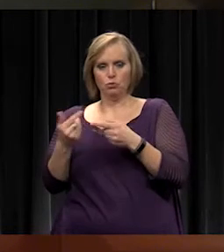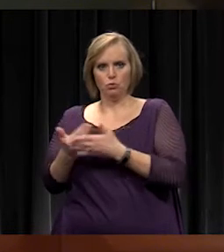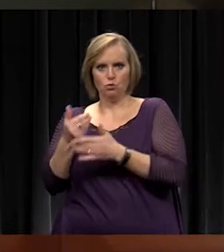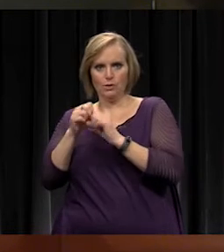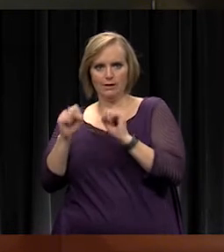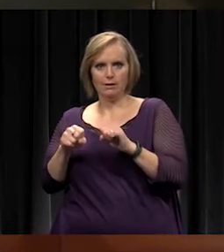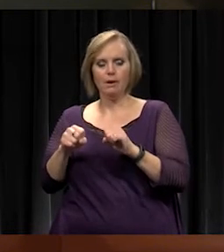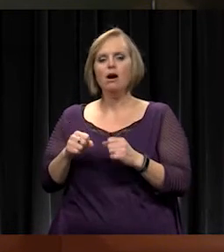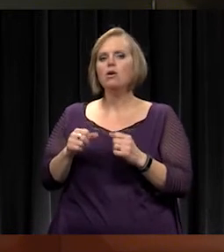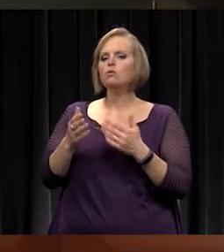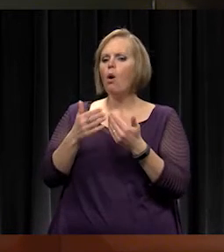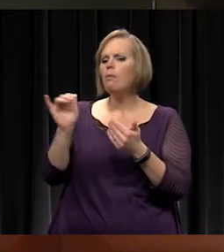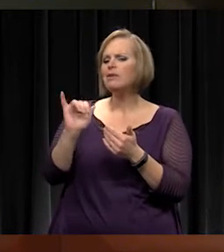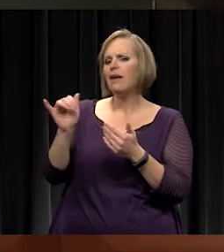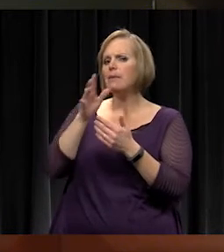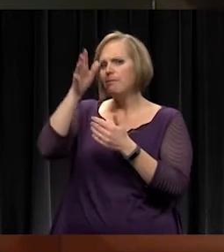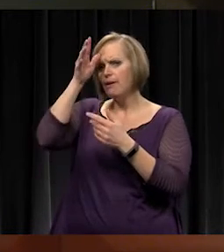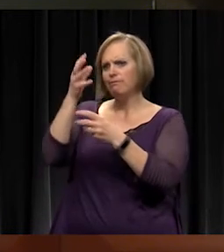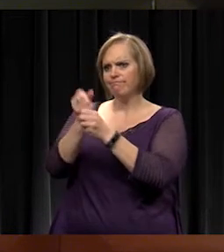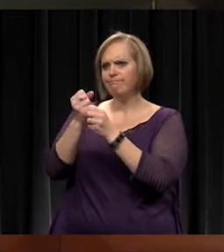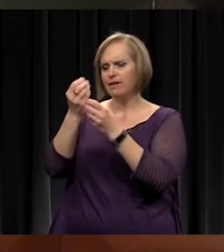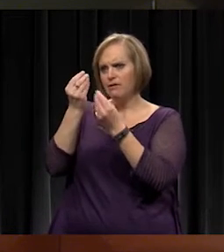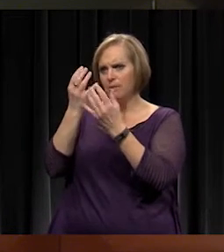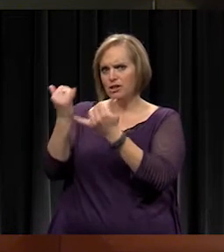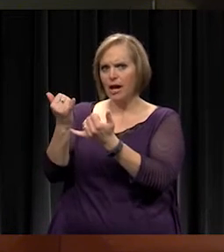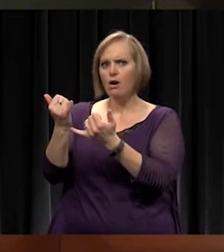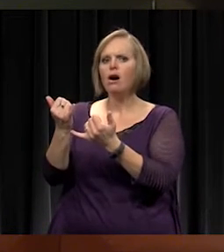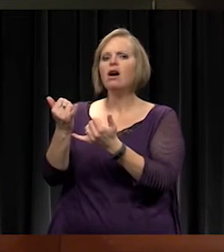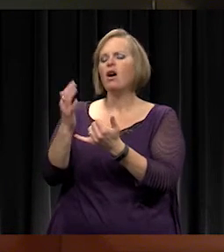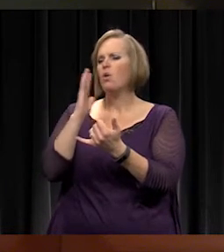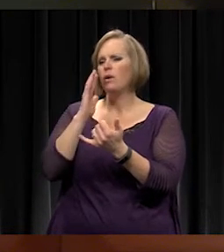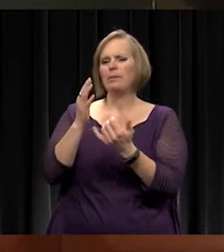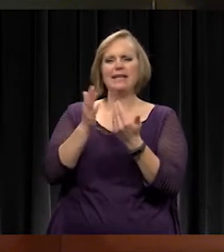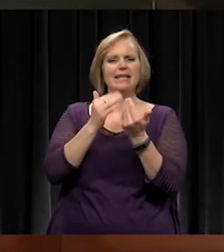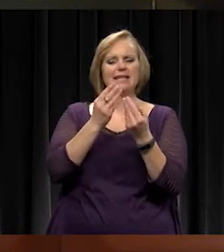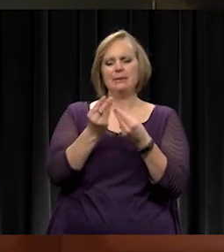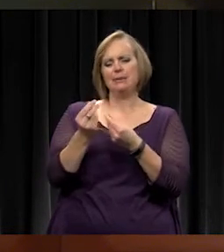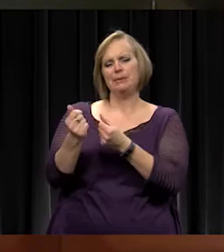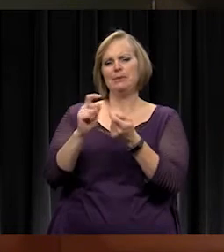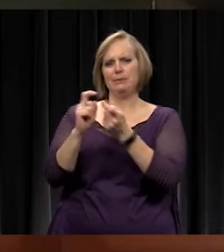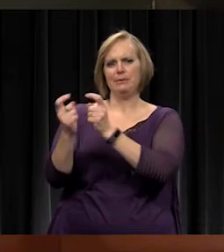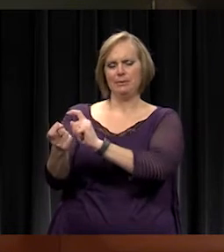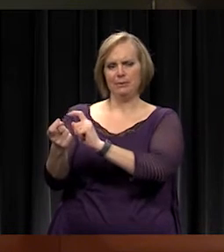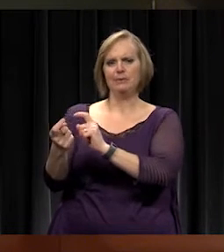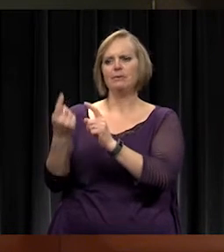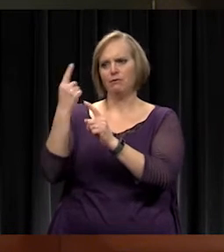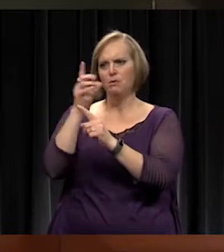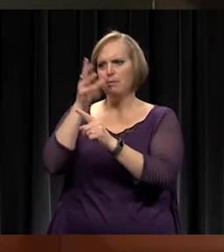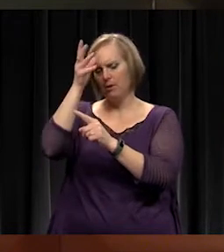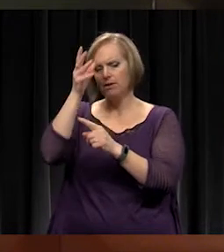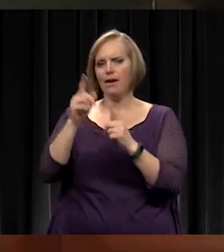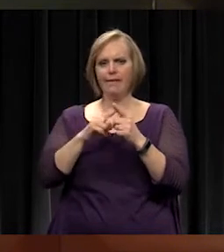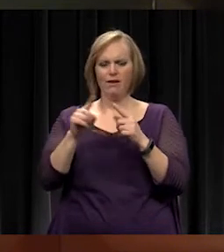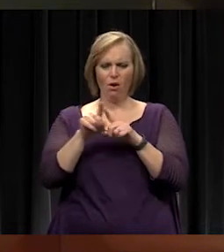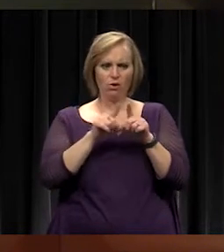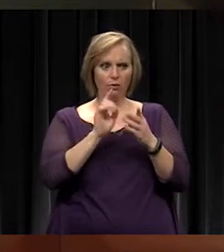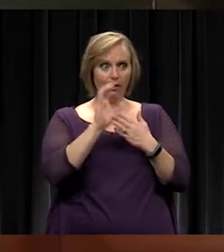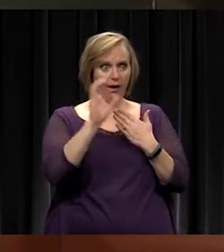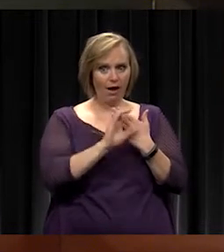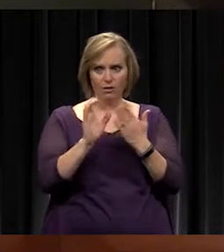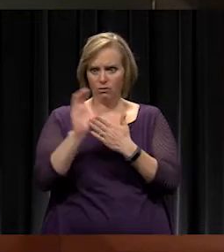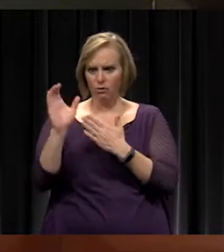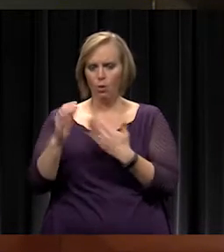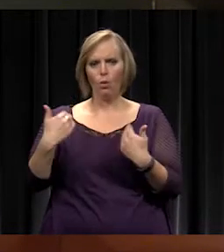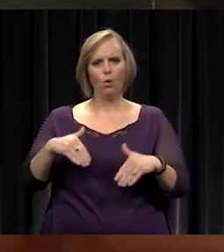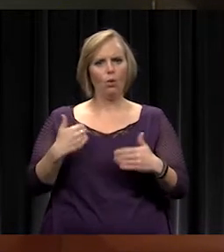our parents get information now, they will, it'll be a seamless transition for our parents. Okay. And then the calendars. I'm so excited about that.